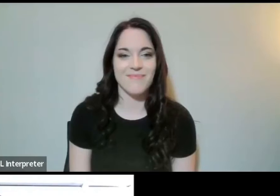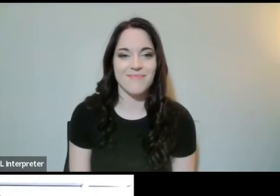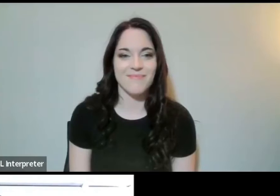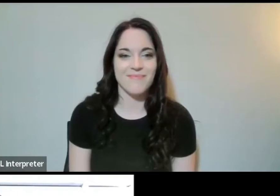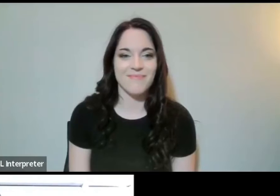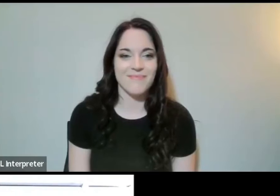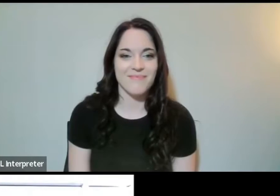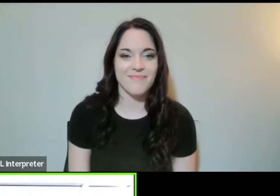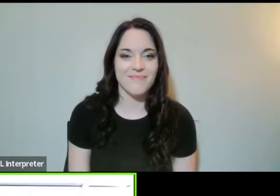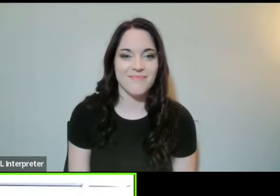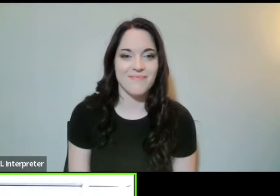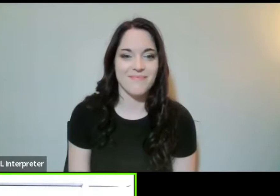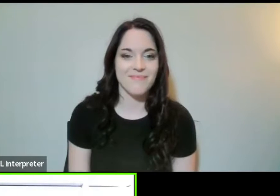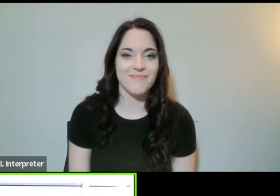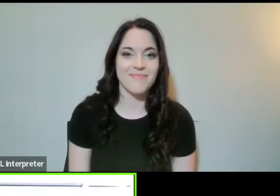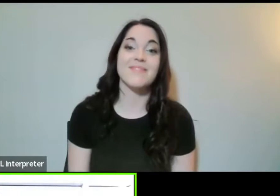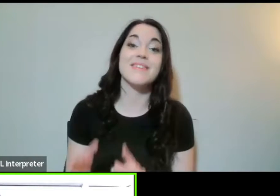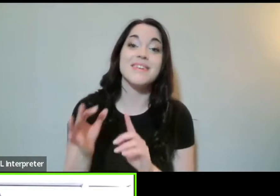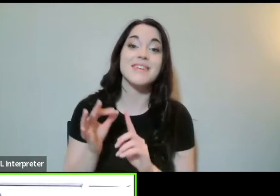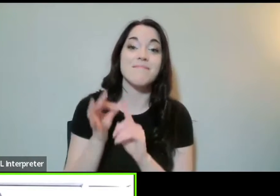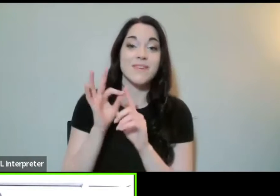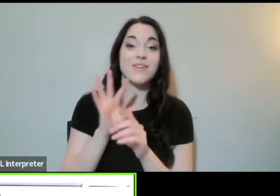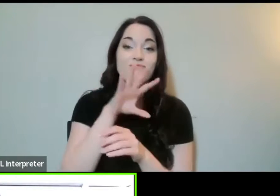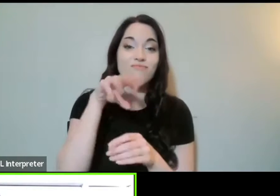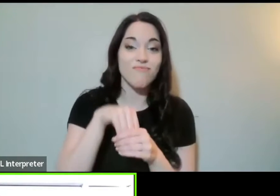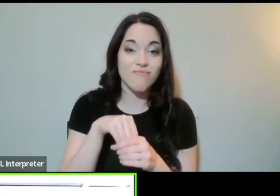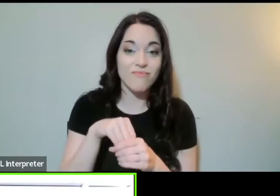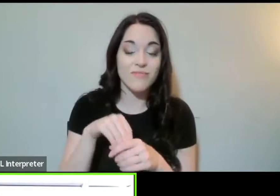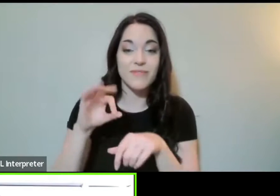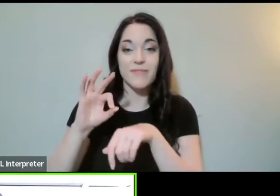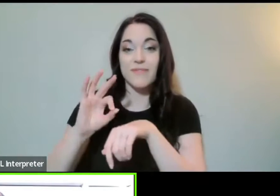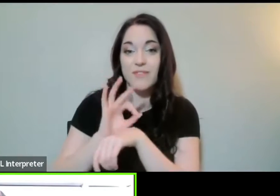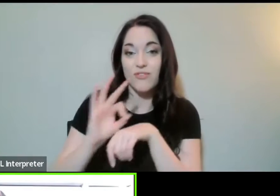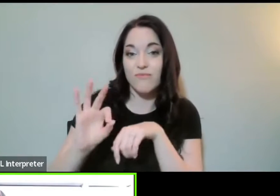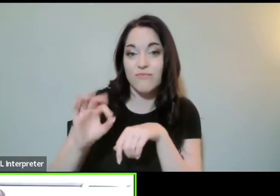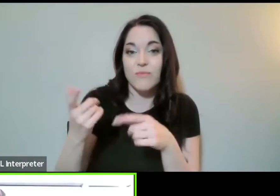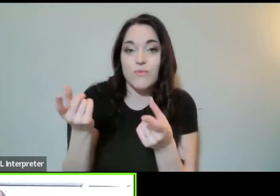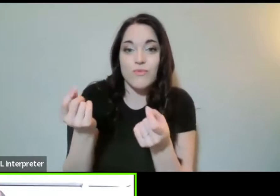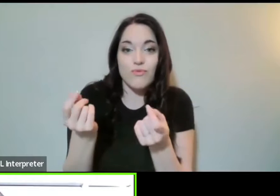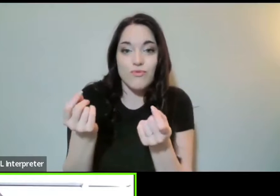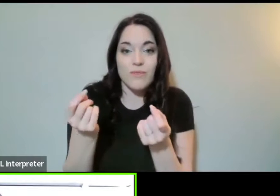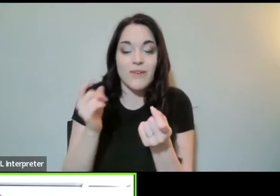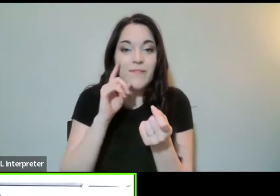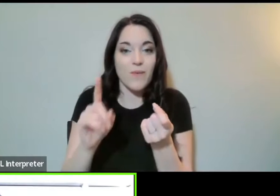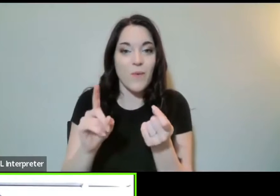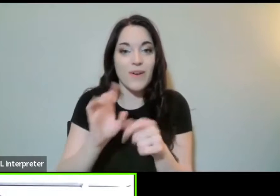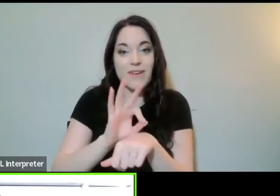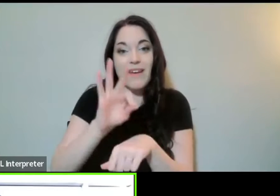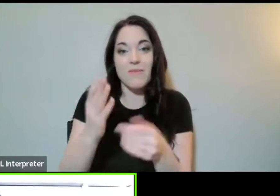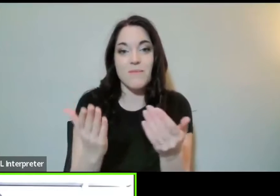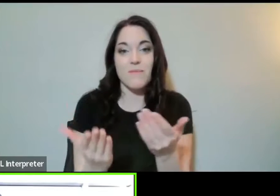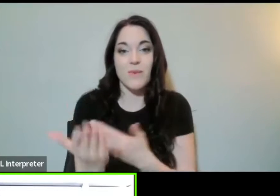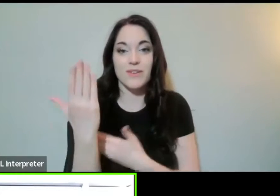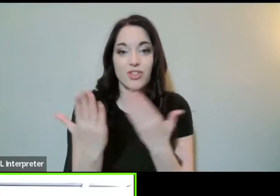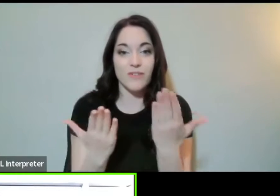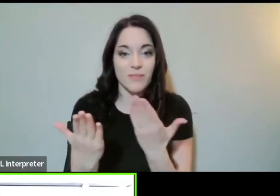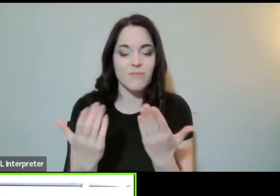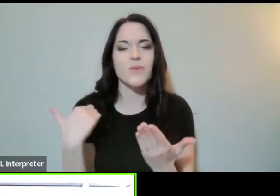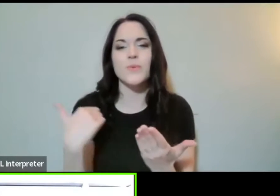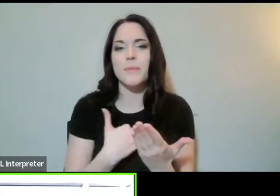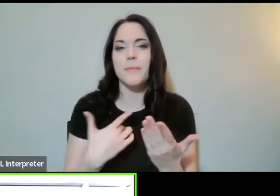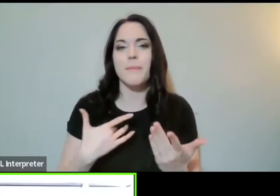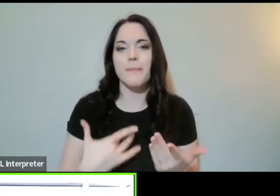A special feature at our 9 a.m. service is a time of meditation, centering